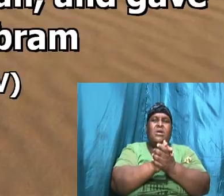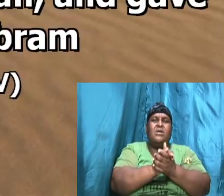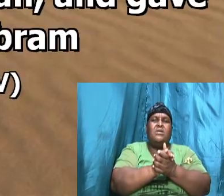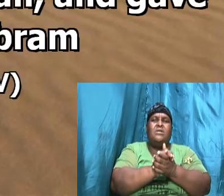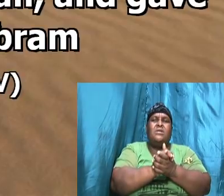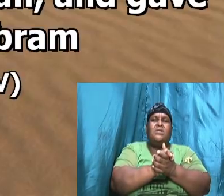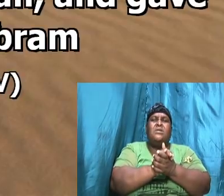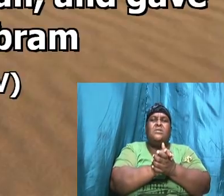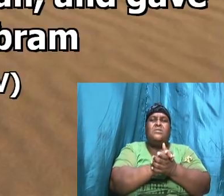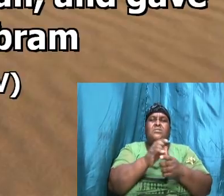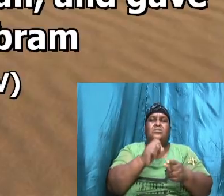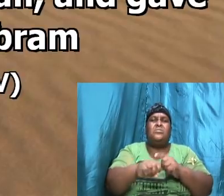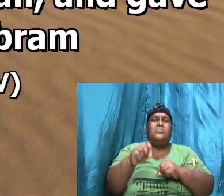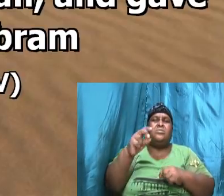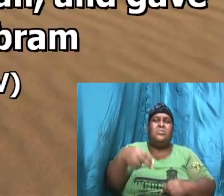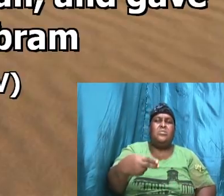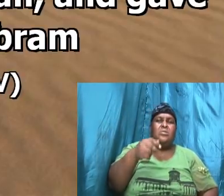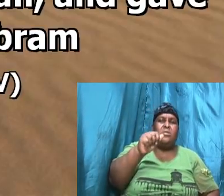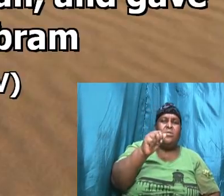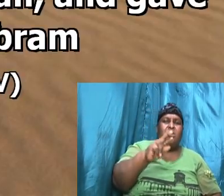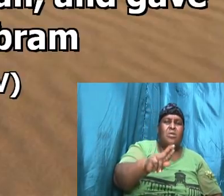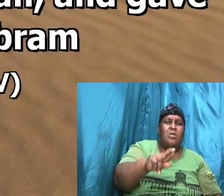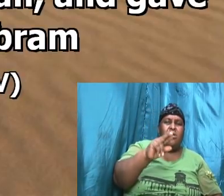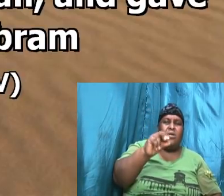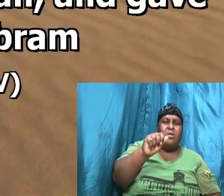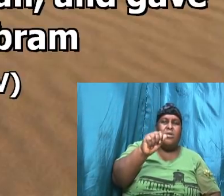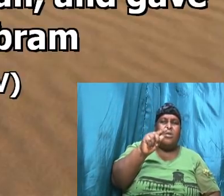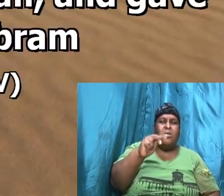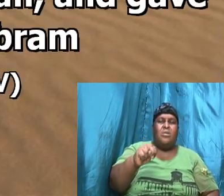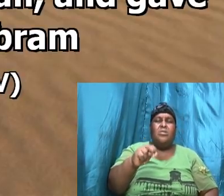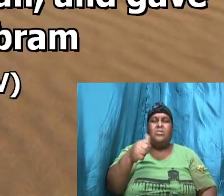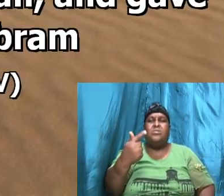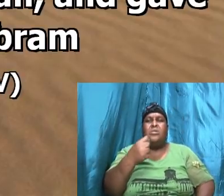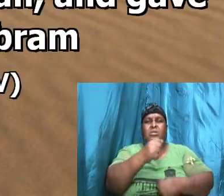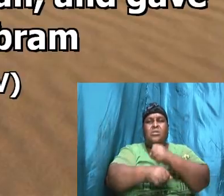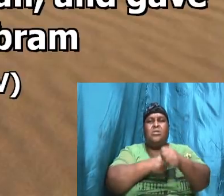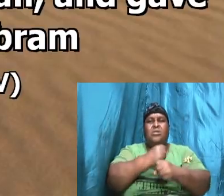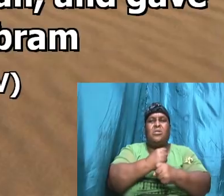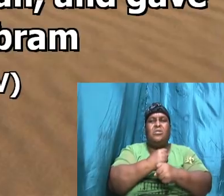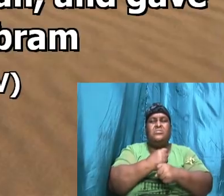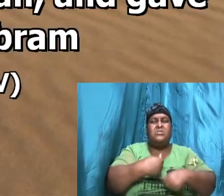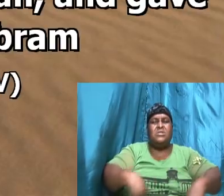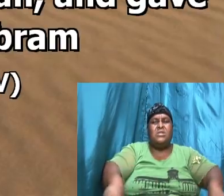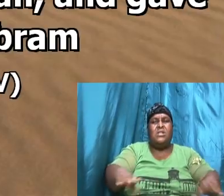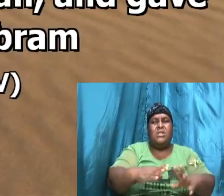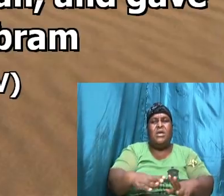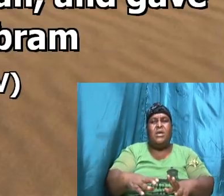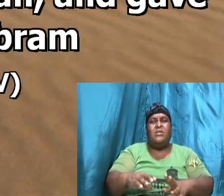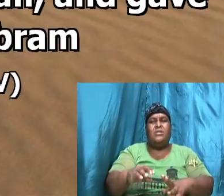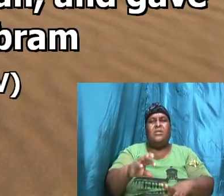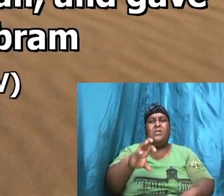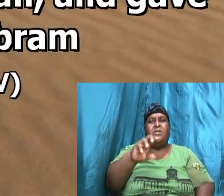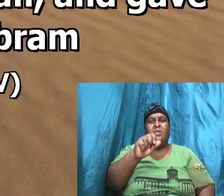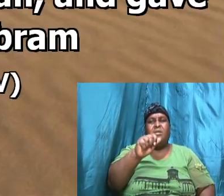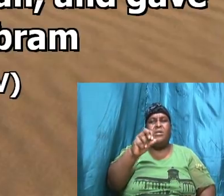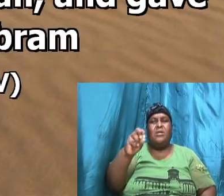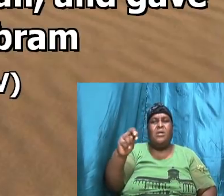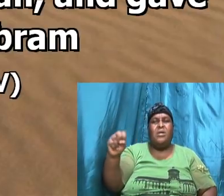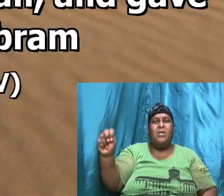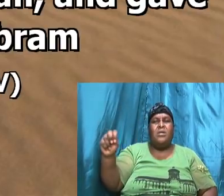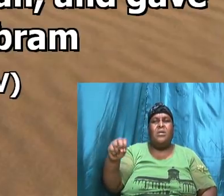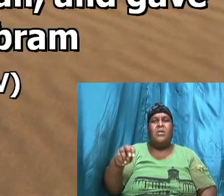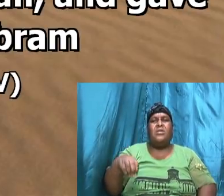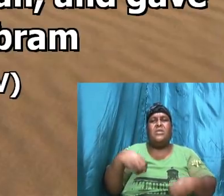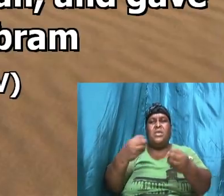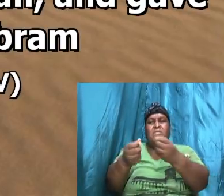after Abram had dwelt ten years in the land of Canaan, and gave her to her husband to